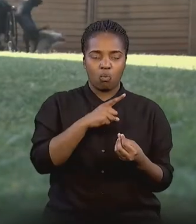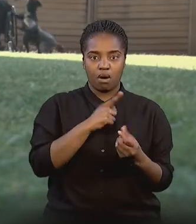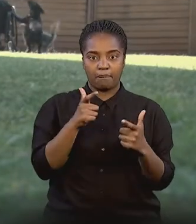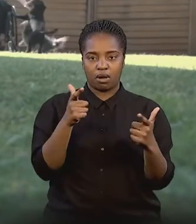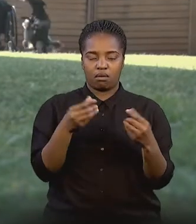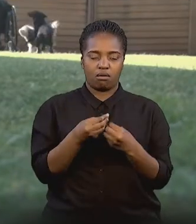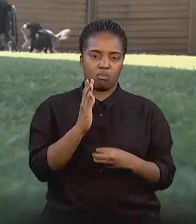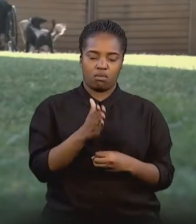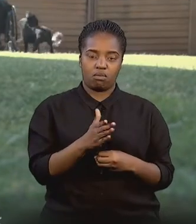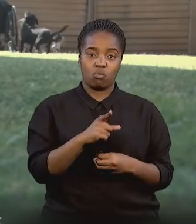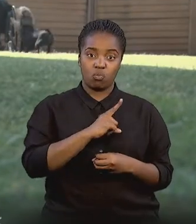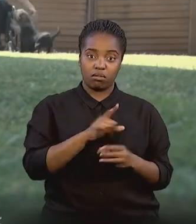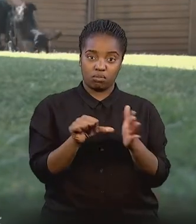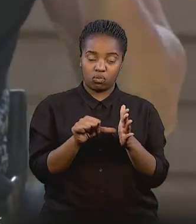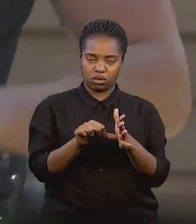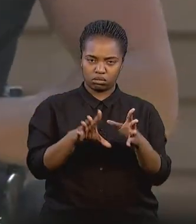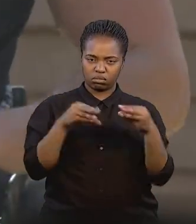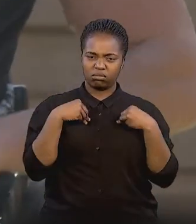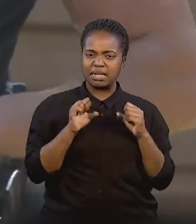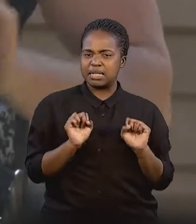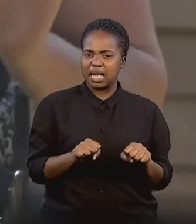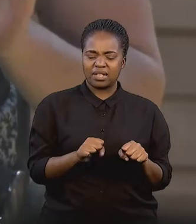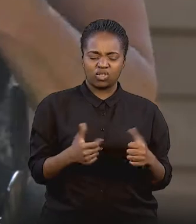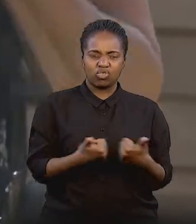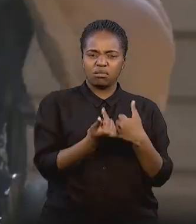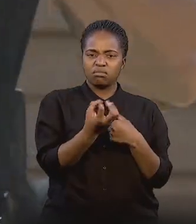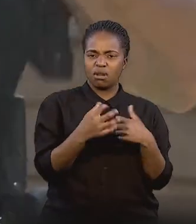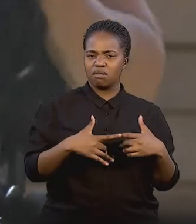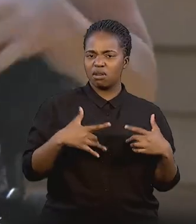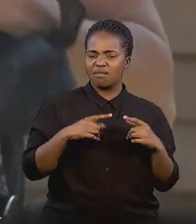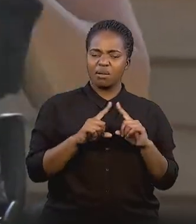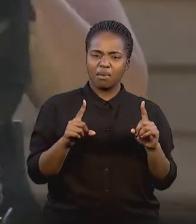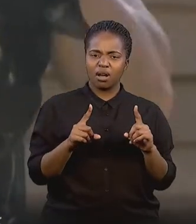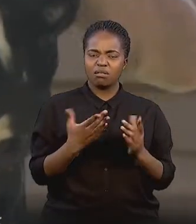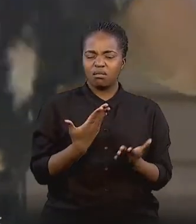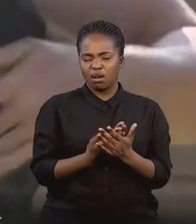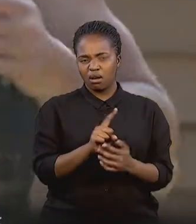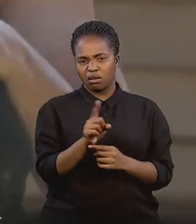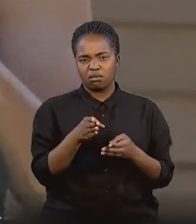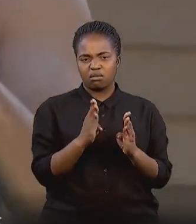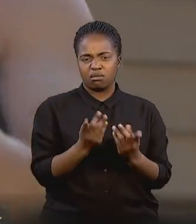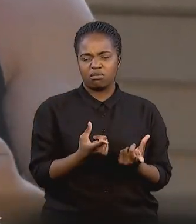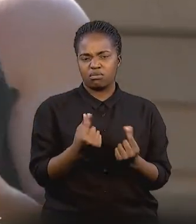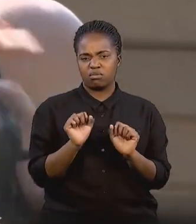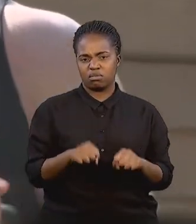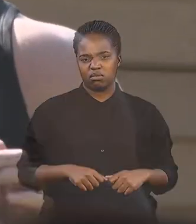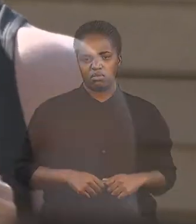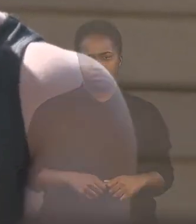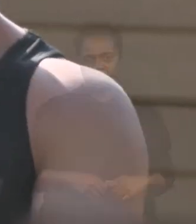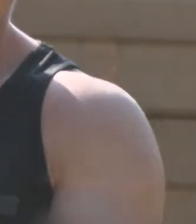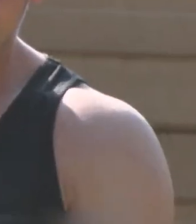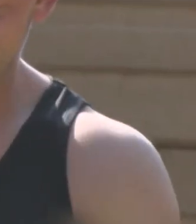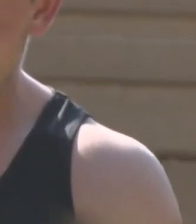so much bigger in your life. Because yes, you might have a challenge in your life, but there's always a way to overcome it.